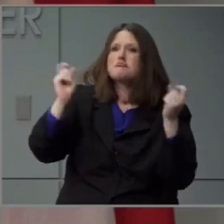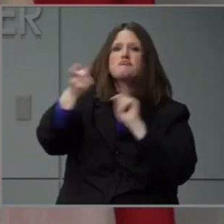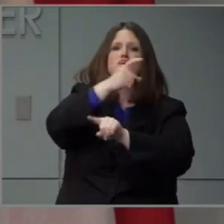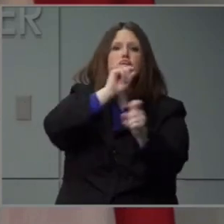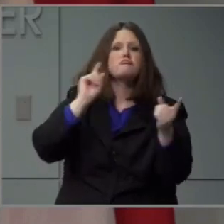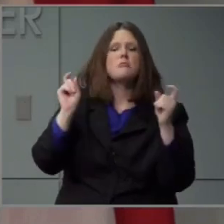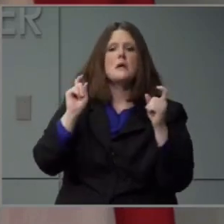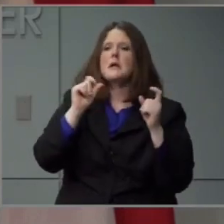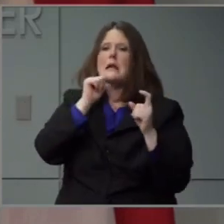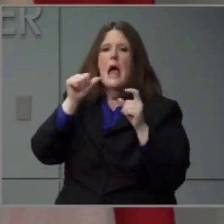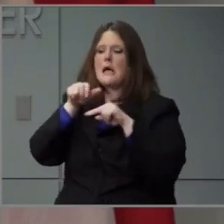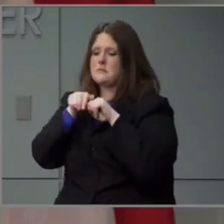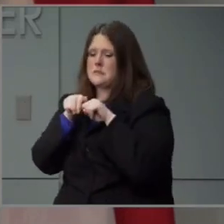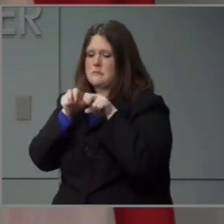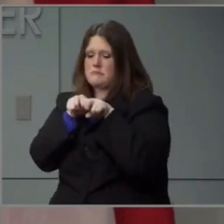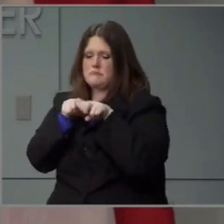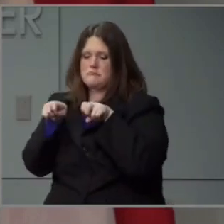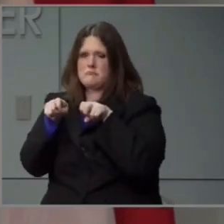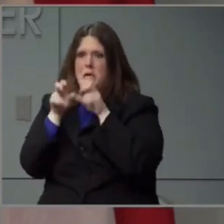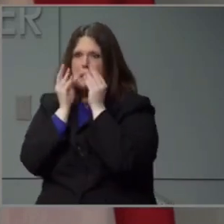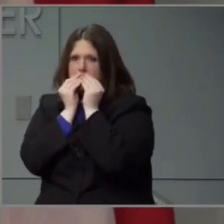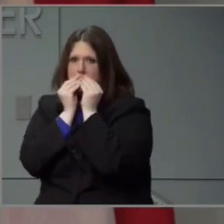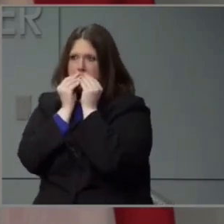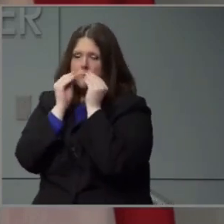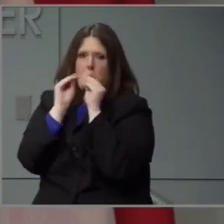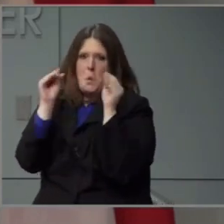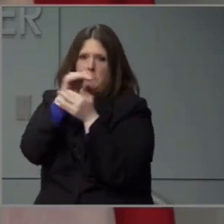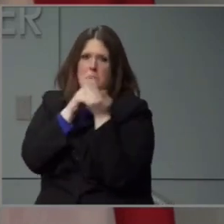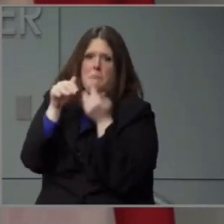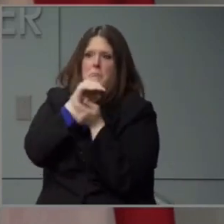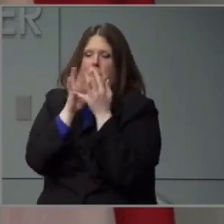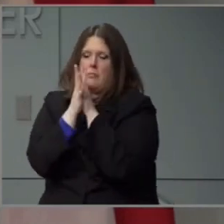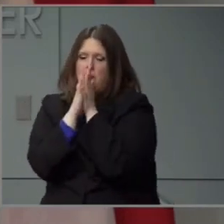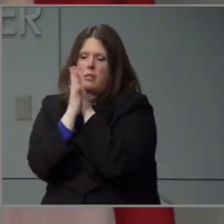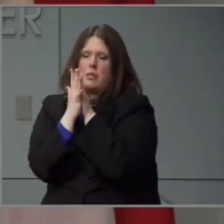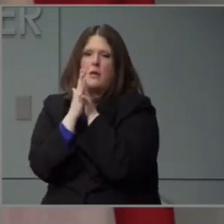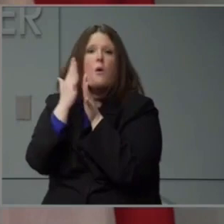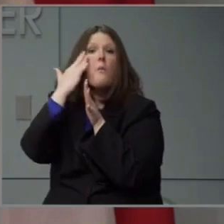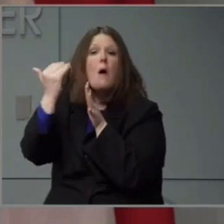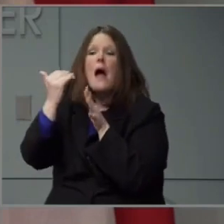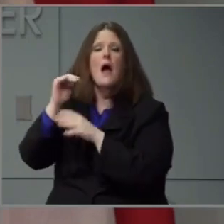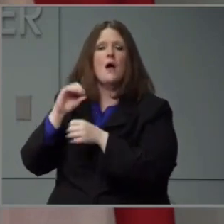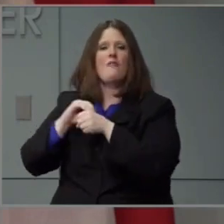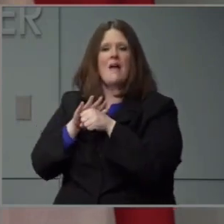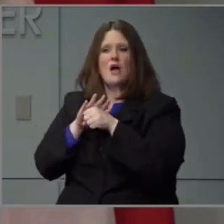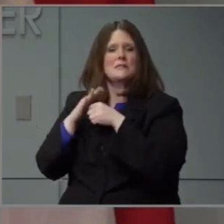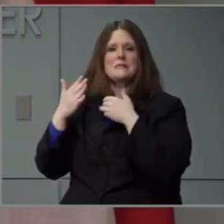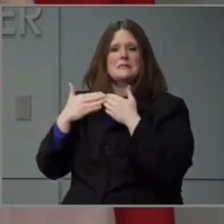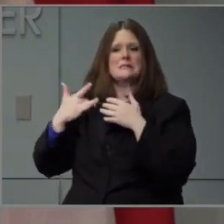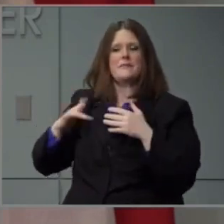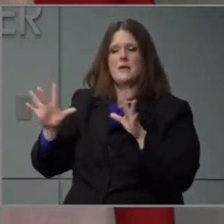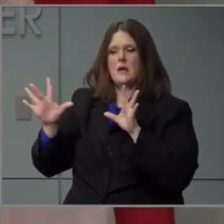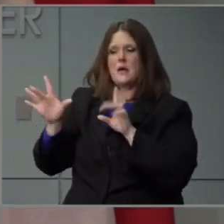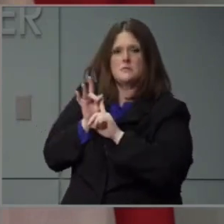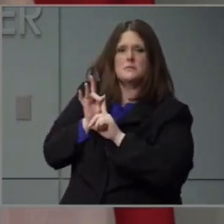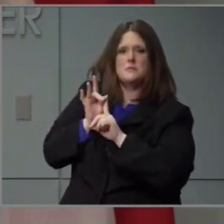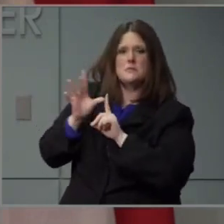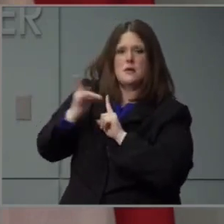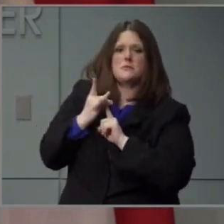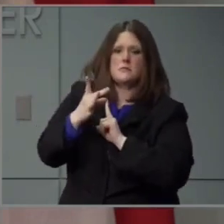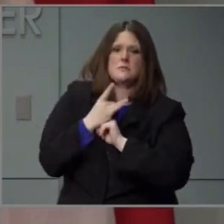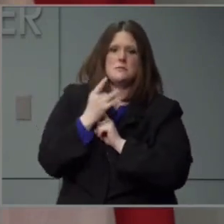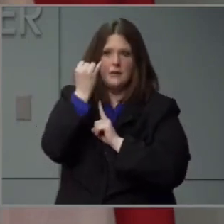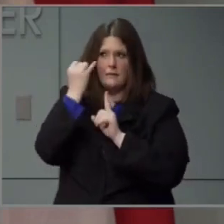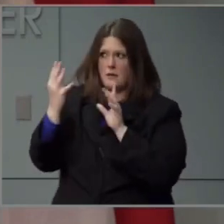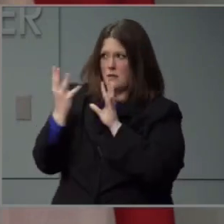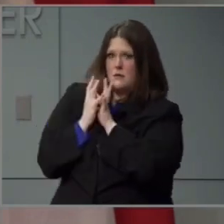We know this virus is transmitted more when someone is in close proximity over a longer period of